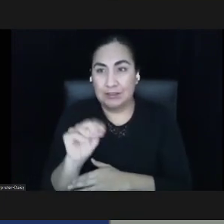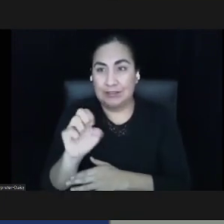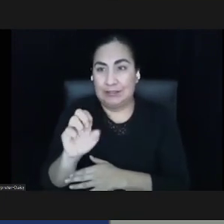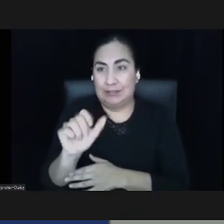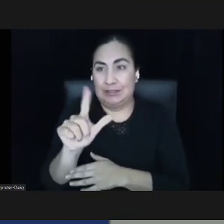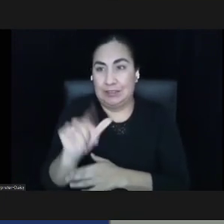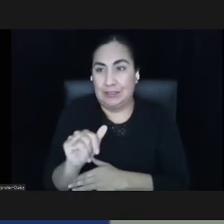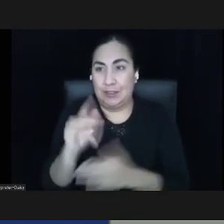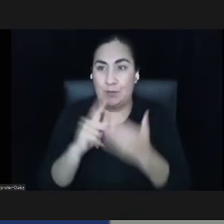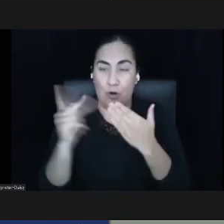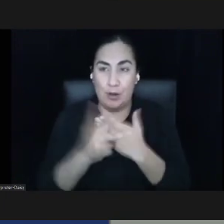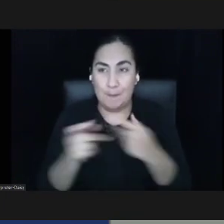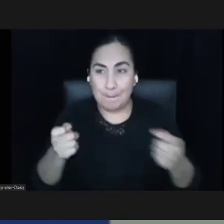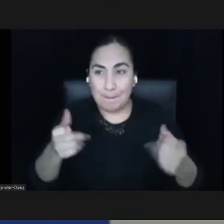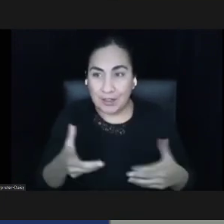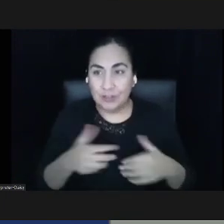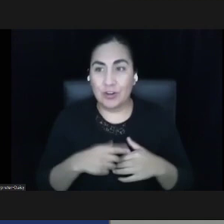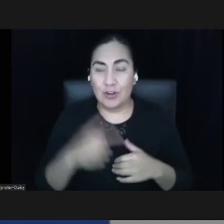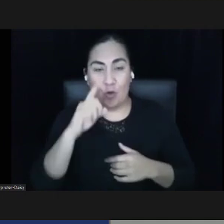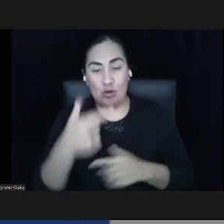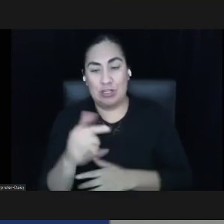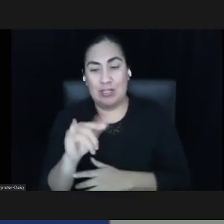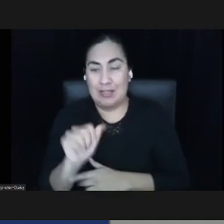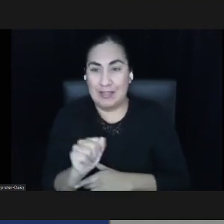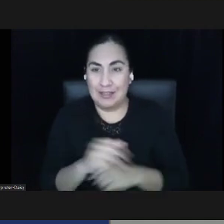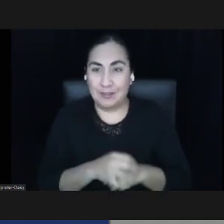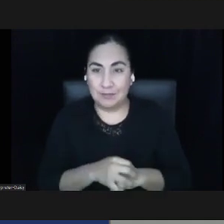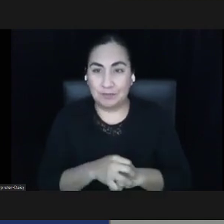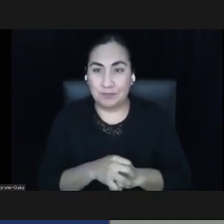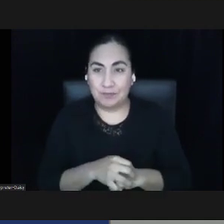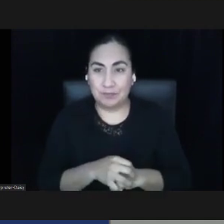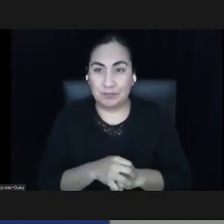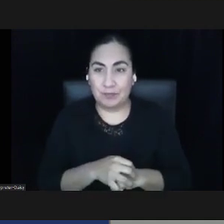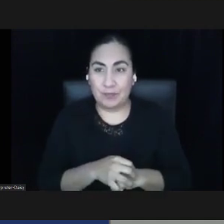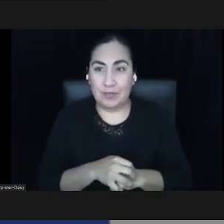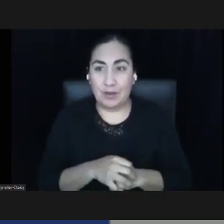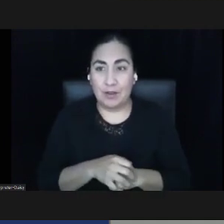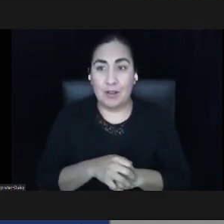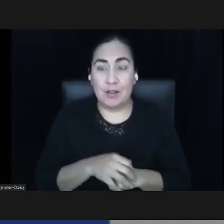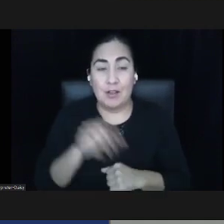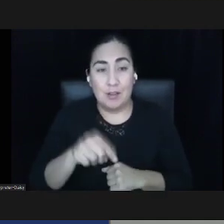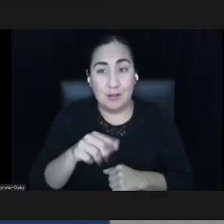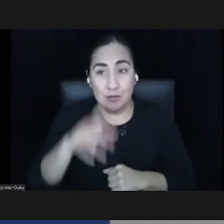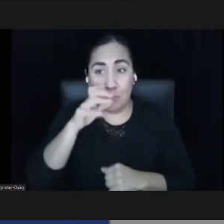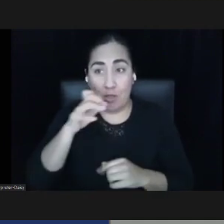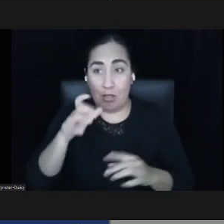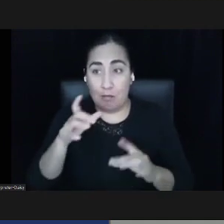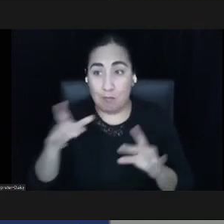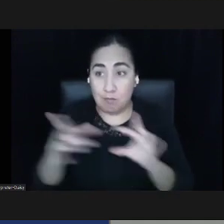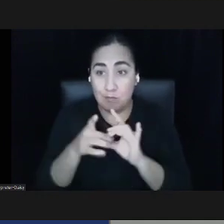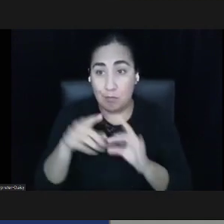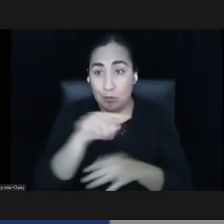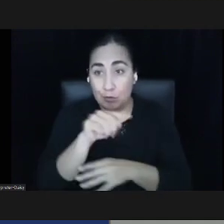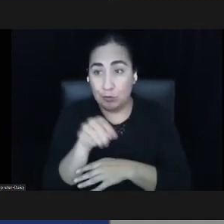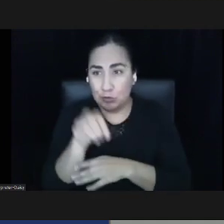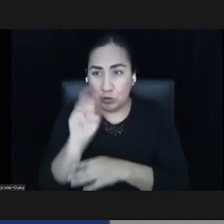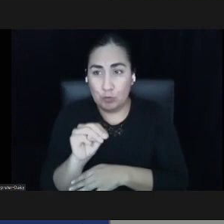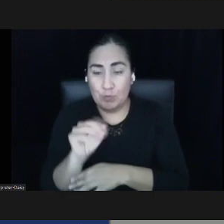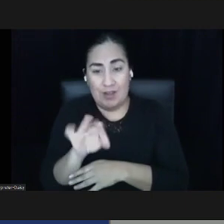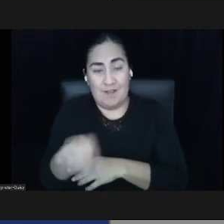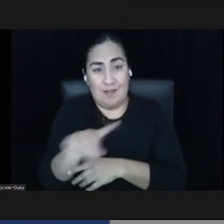This webinar will be live streamed on the GIA website for participants who are deaf, hard of hearing, or request accommodations.